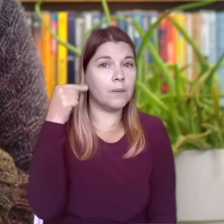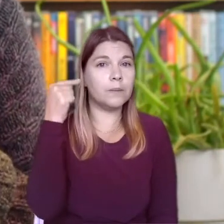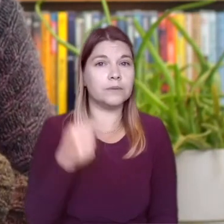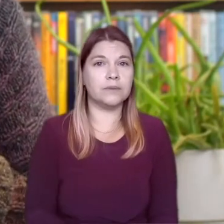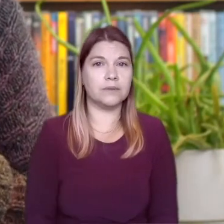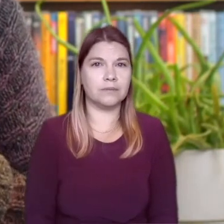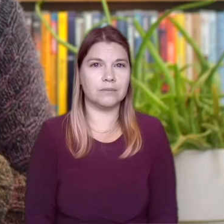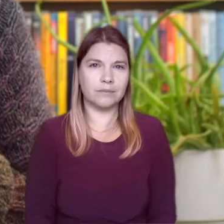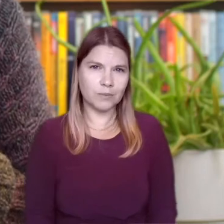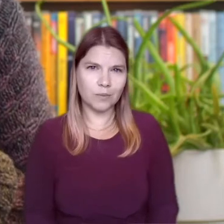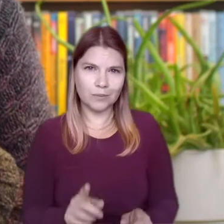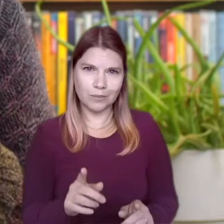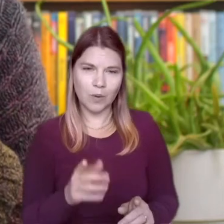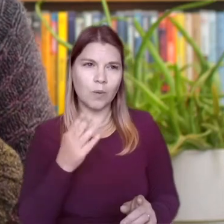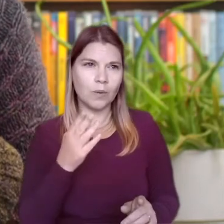How does it make you feel?